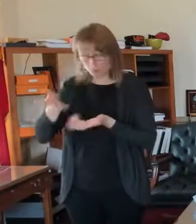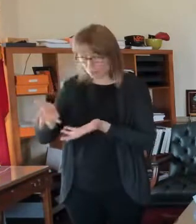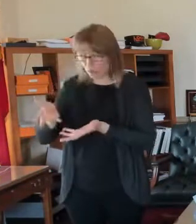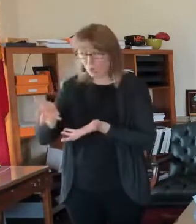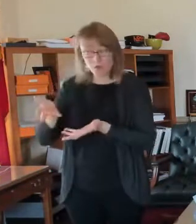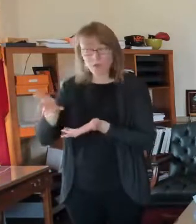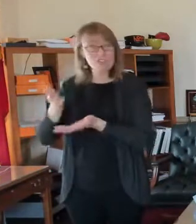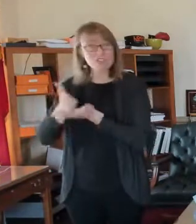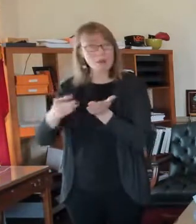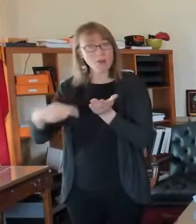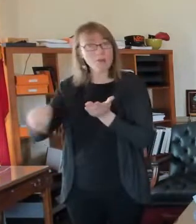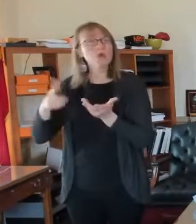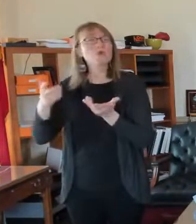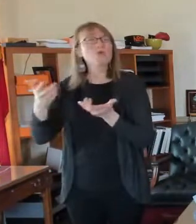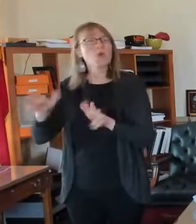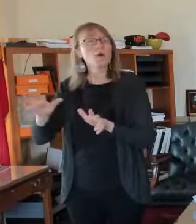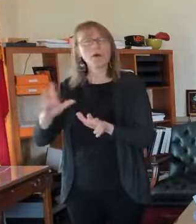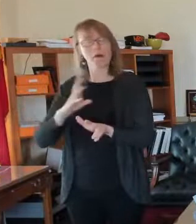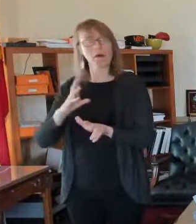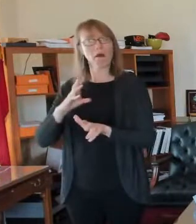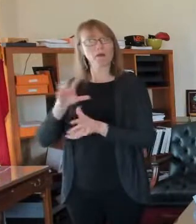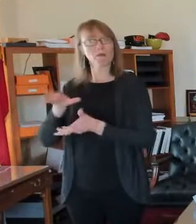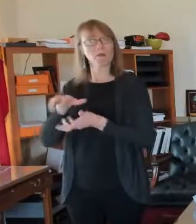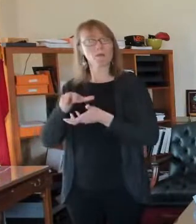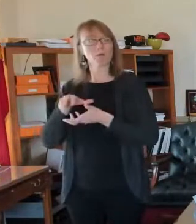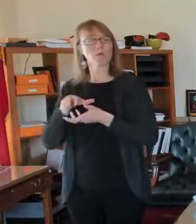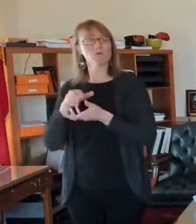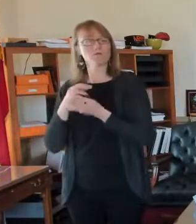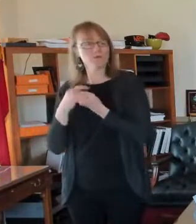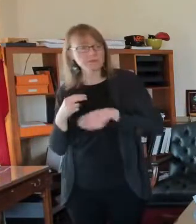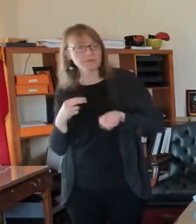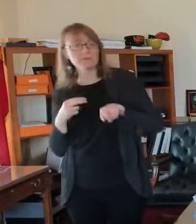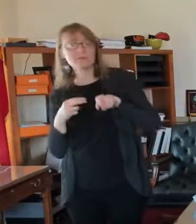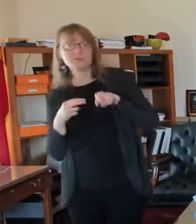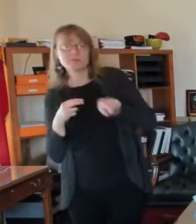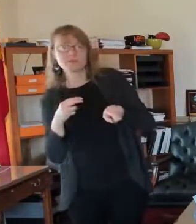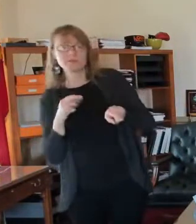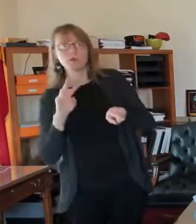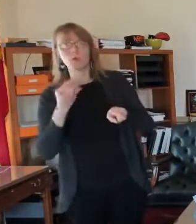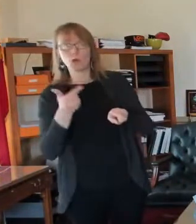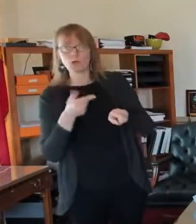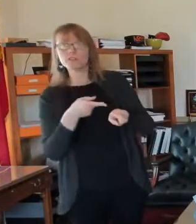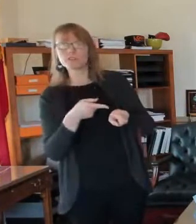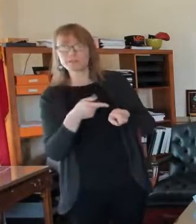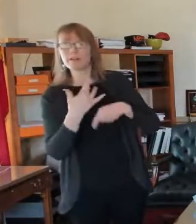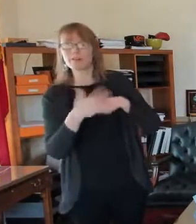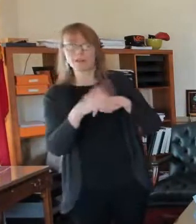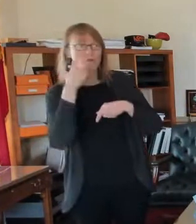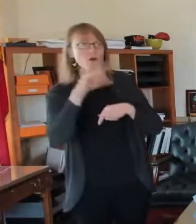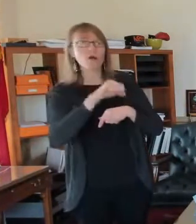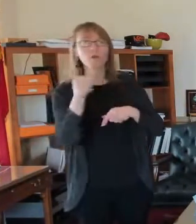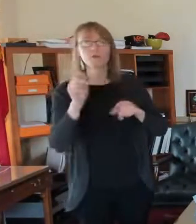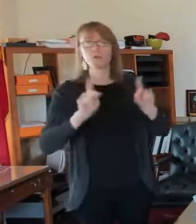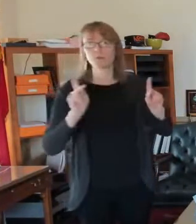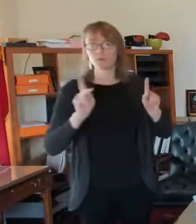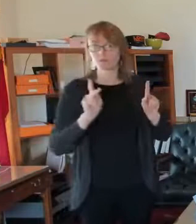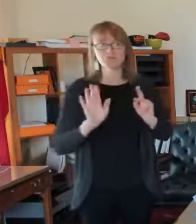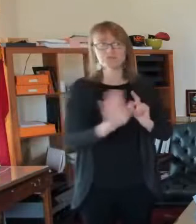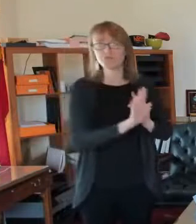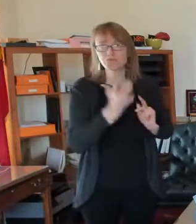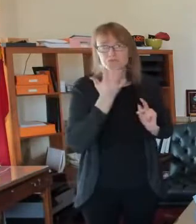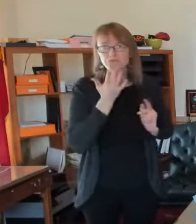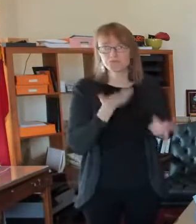So that's, that's the good news. Semi good news about vaccinations. Um,